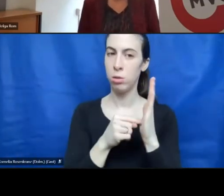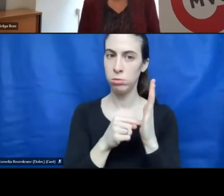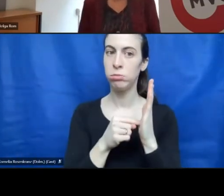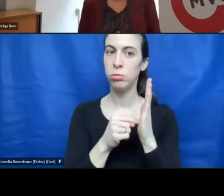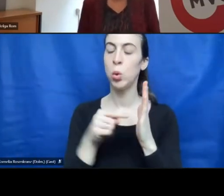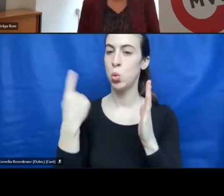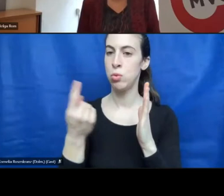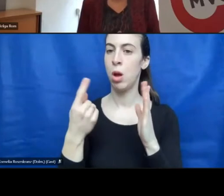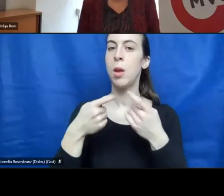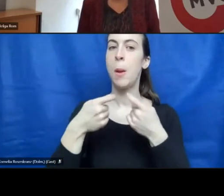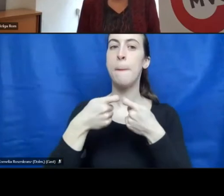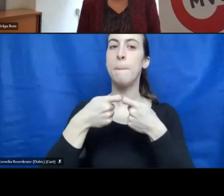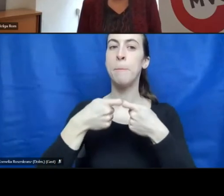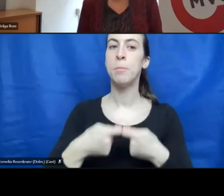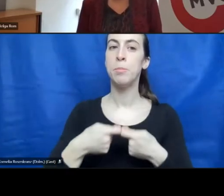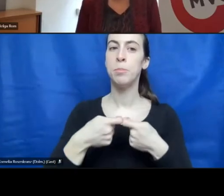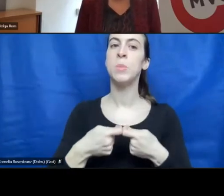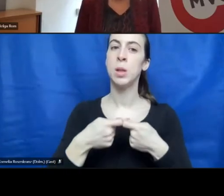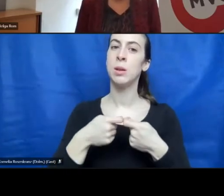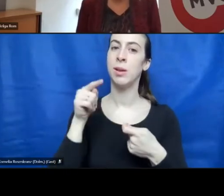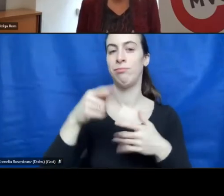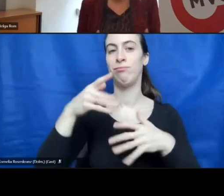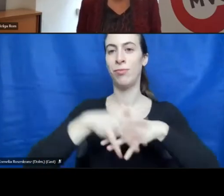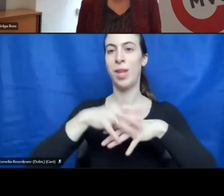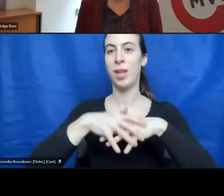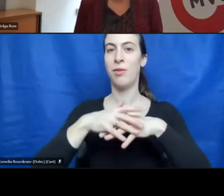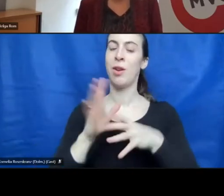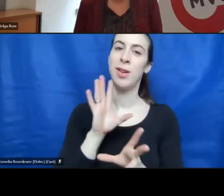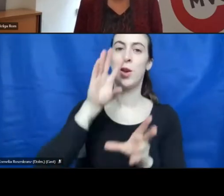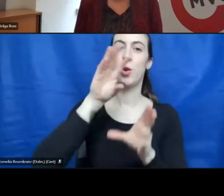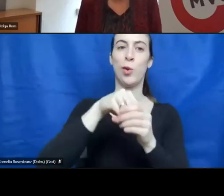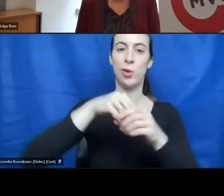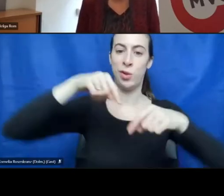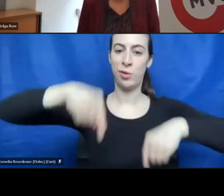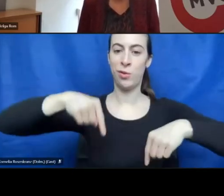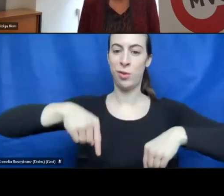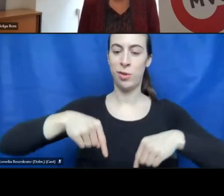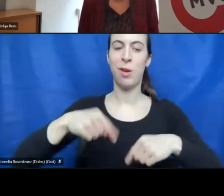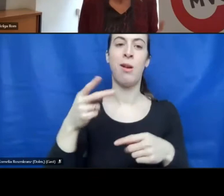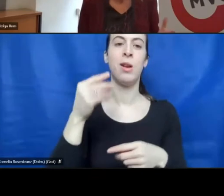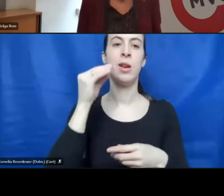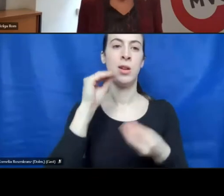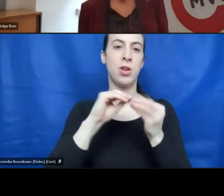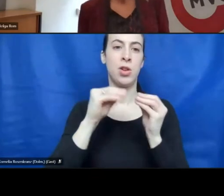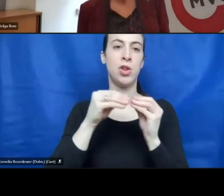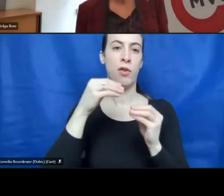member of the biggest inclusive network of entrepreneurs with disabilities. I hope